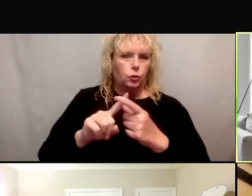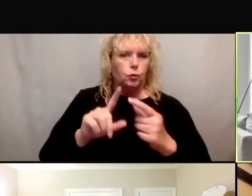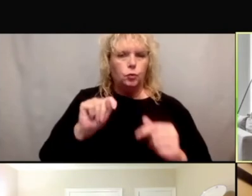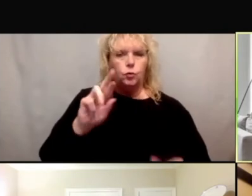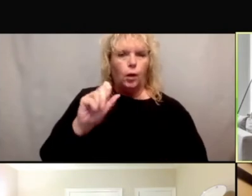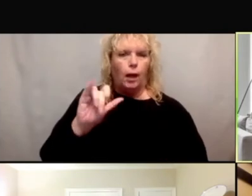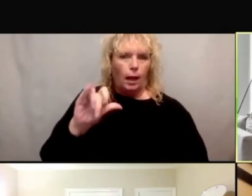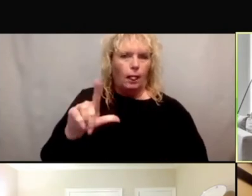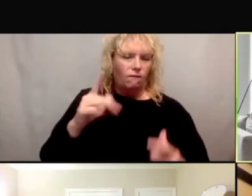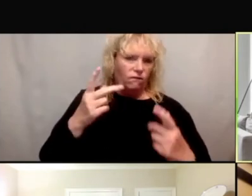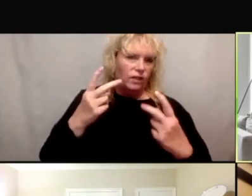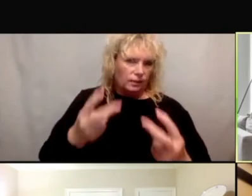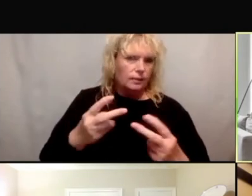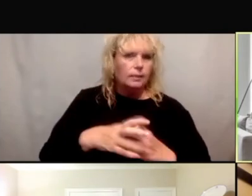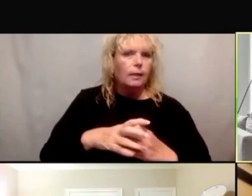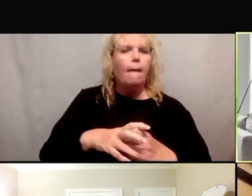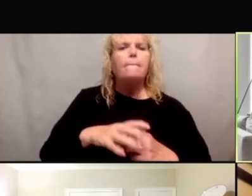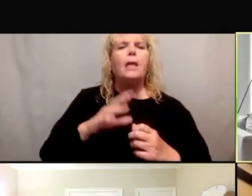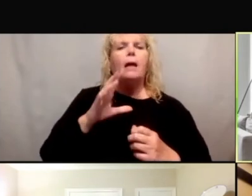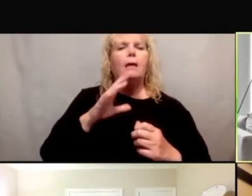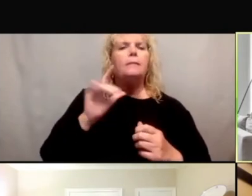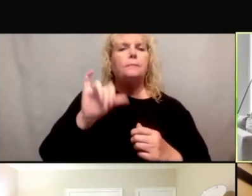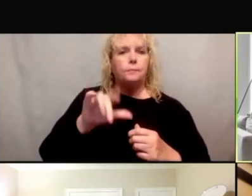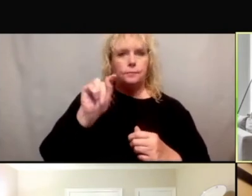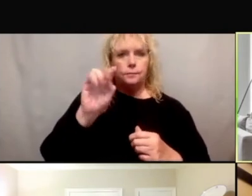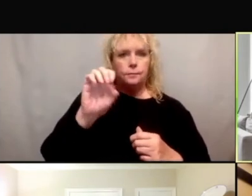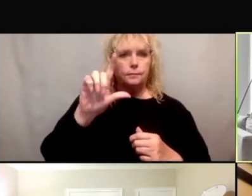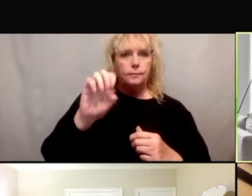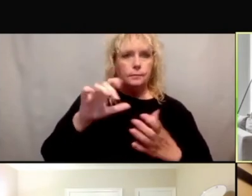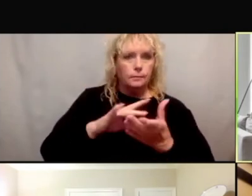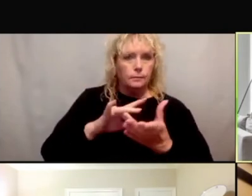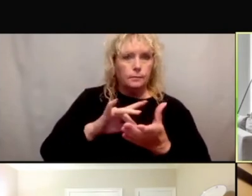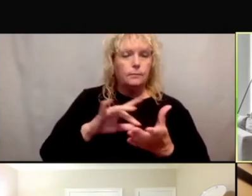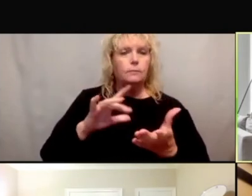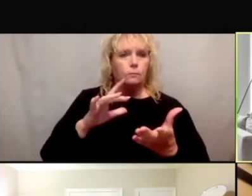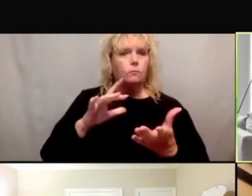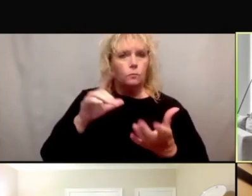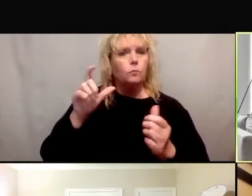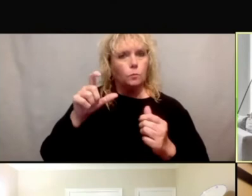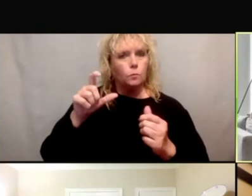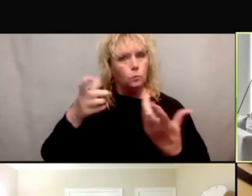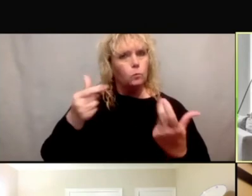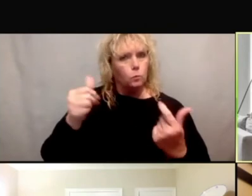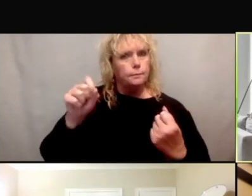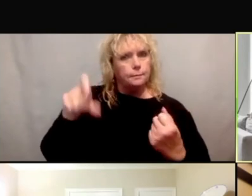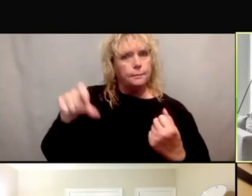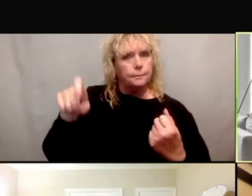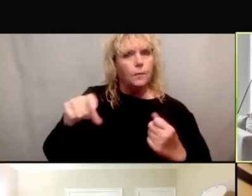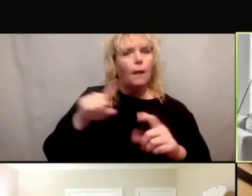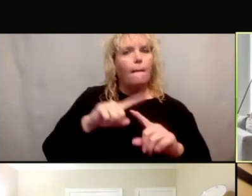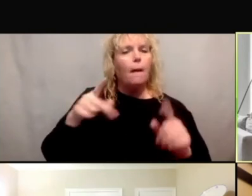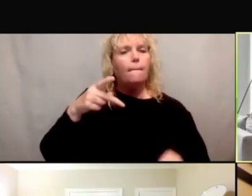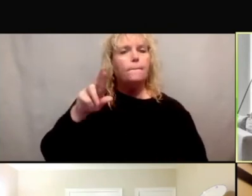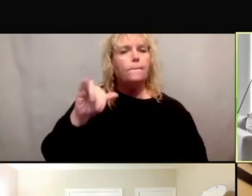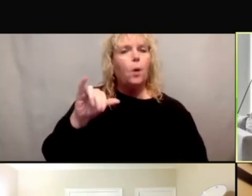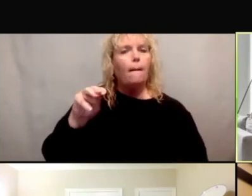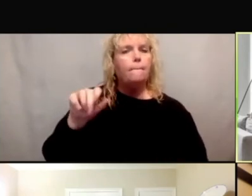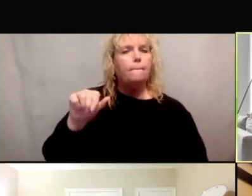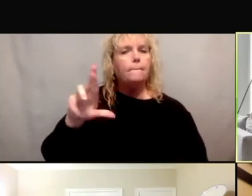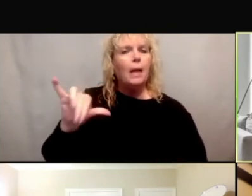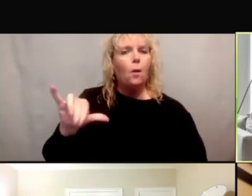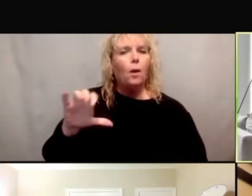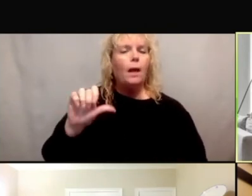COVID that telemedicine in primary care was a necessity, but primary care physicians were reporting